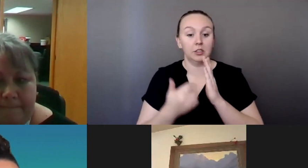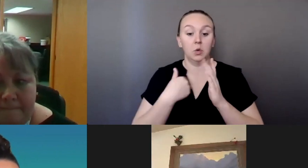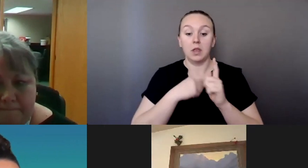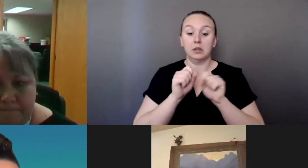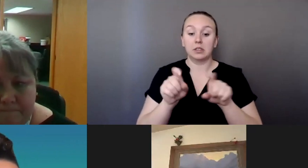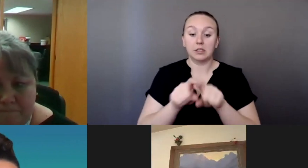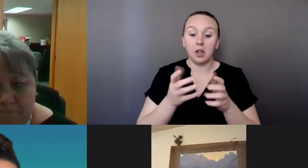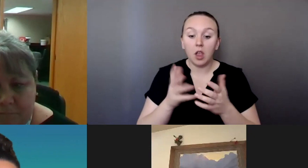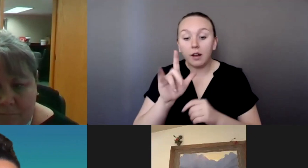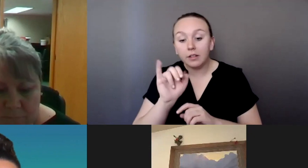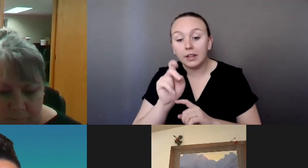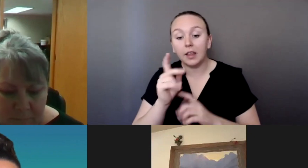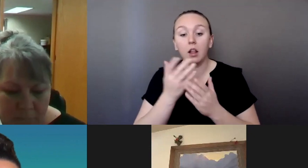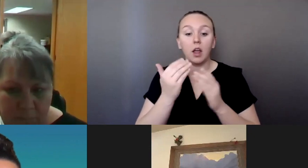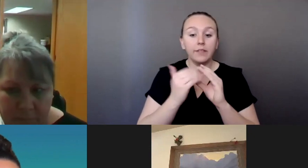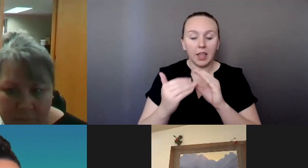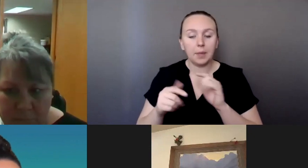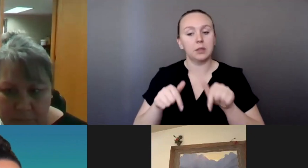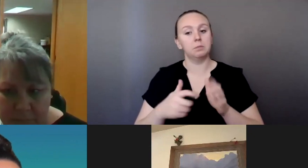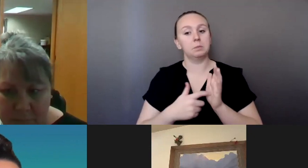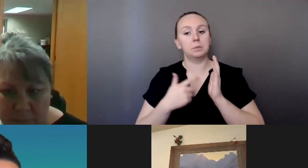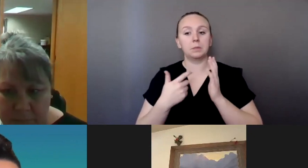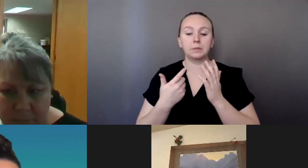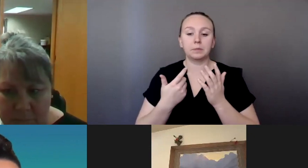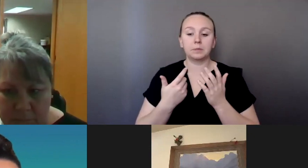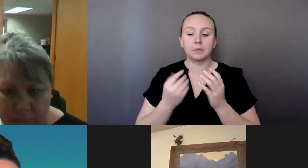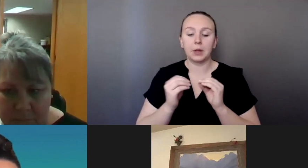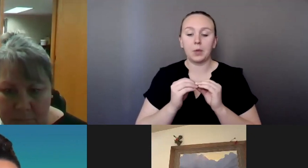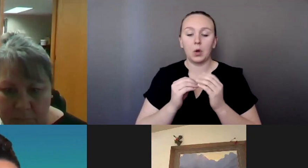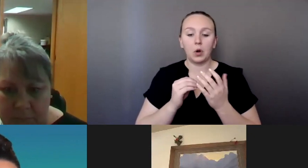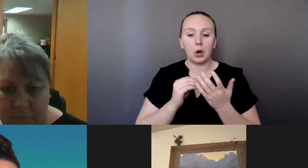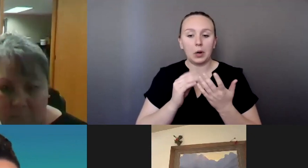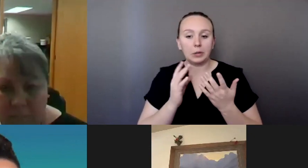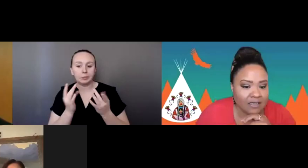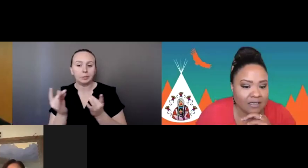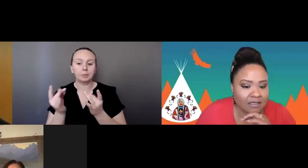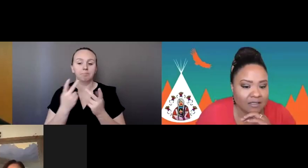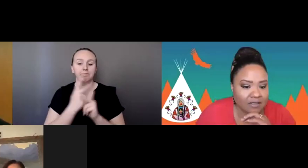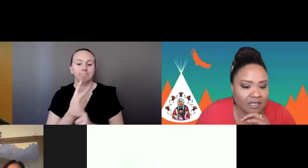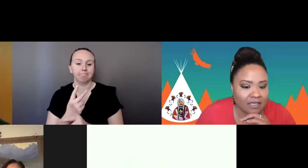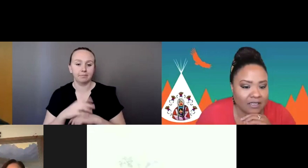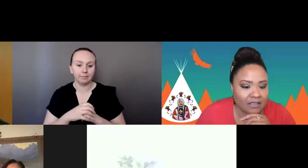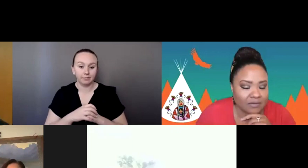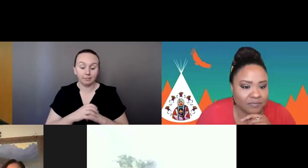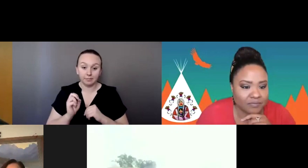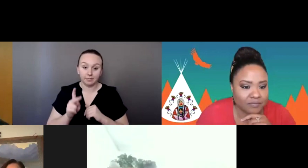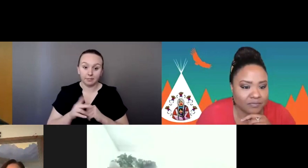out and a lot of emails. This takes a little bit of, um, of trickiness. Okay.